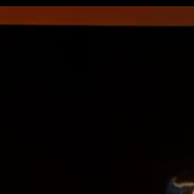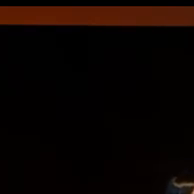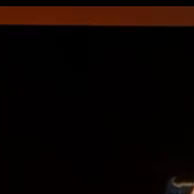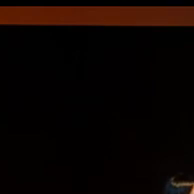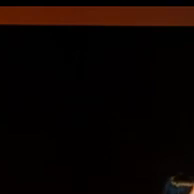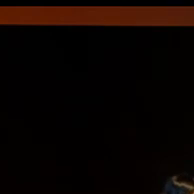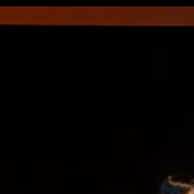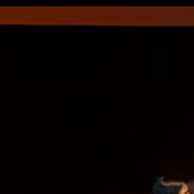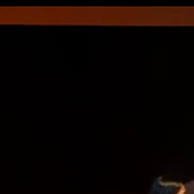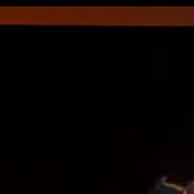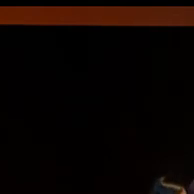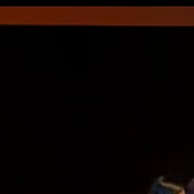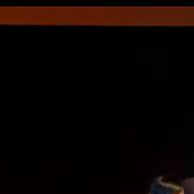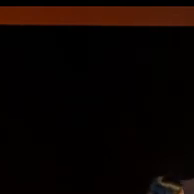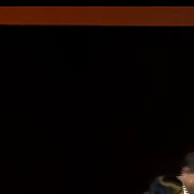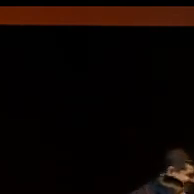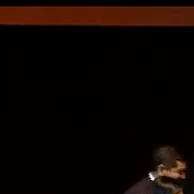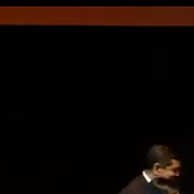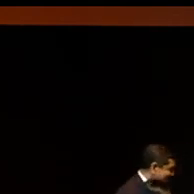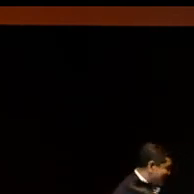Must be something nice, of course. nice? Thank